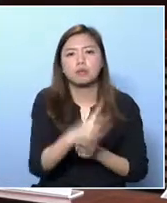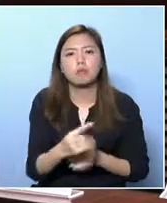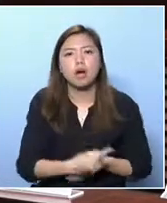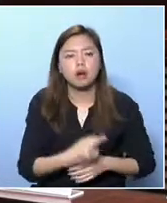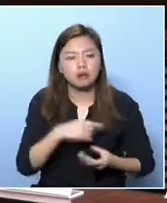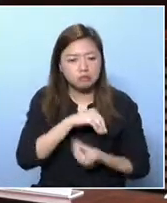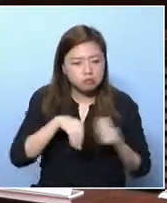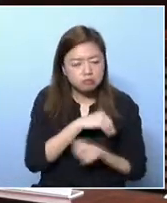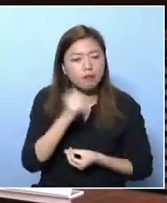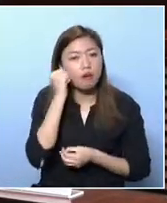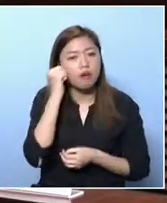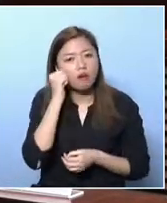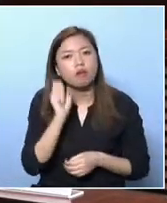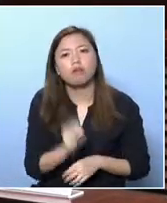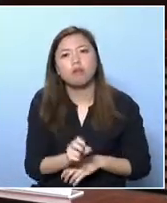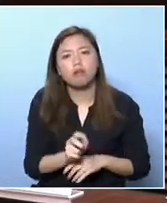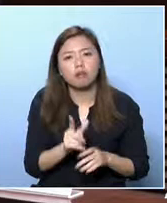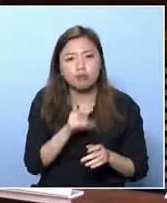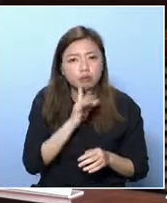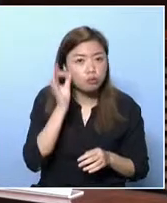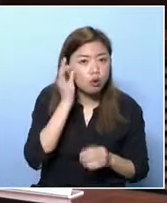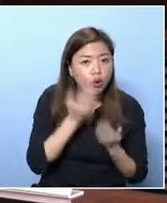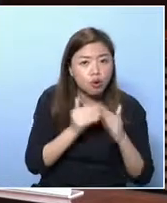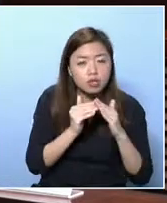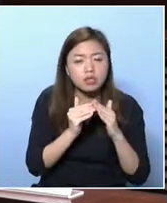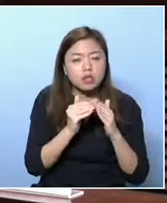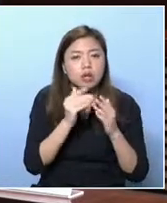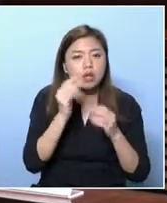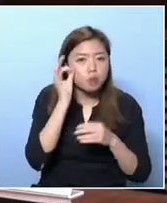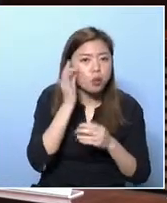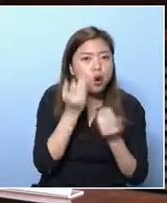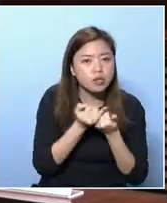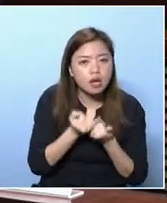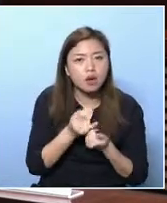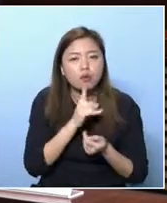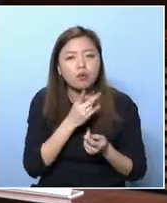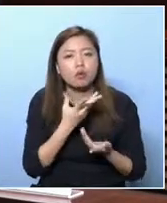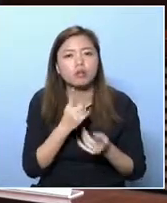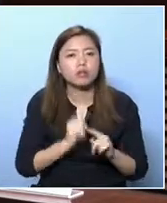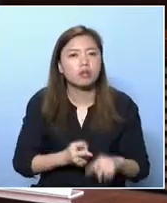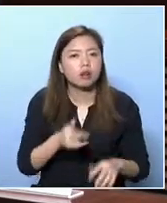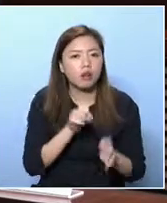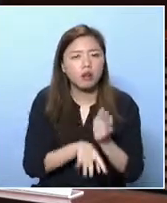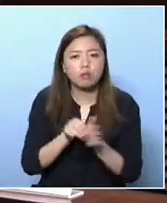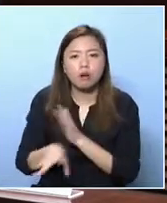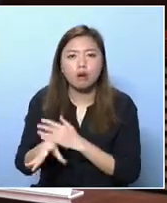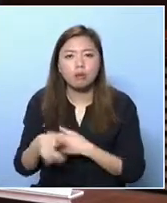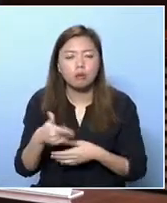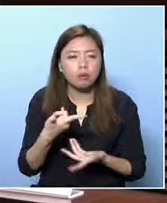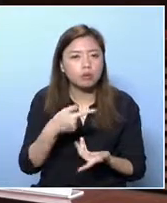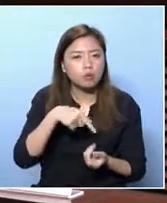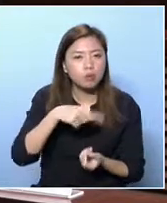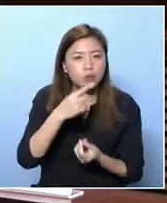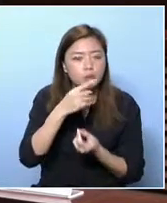government. They take out a student loan, then they have to repay. This is a very heavy debt to young